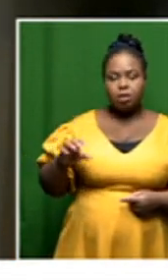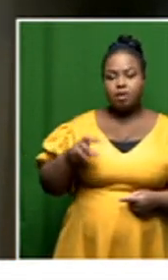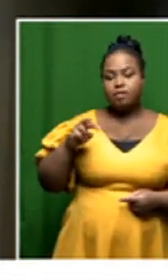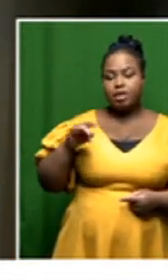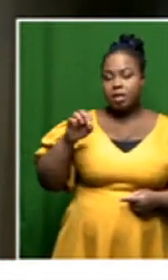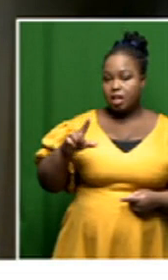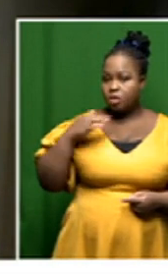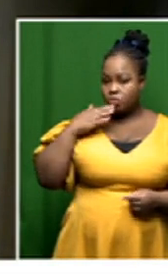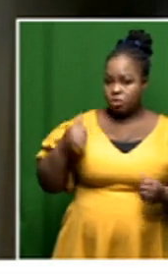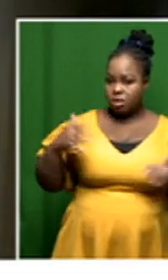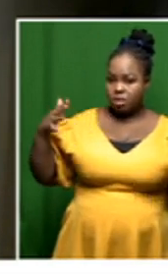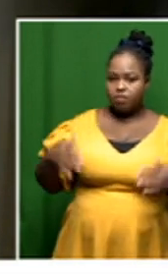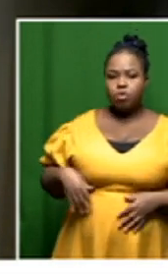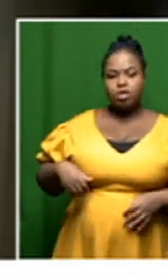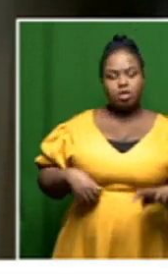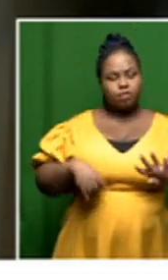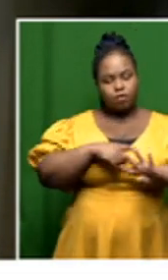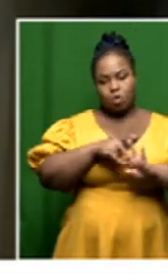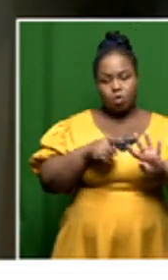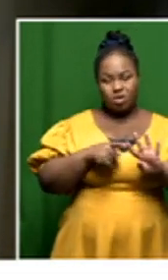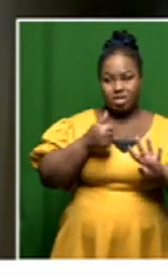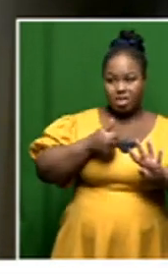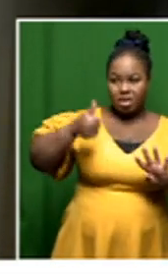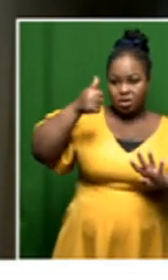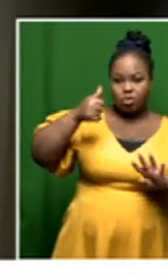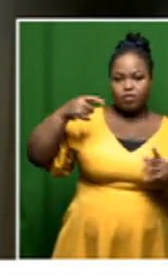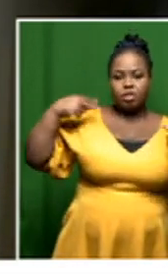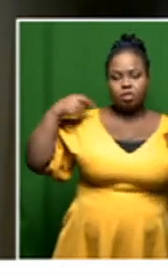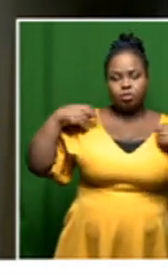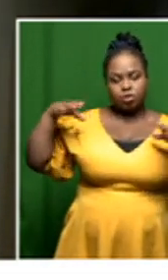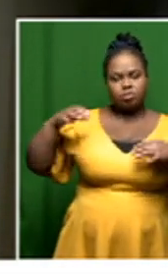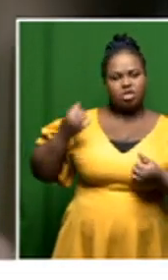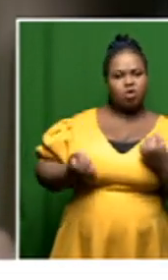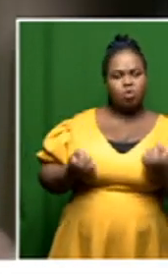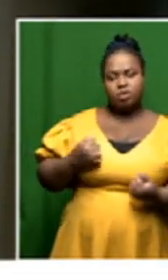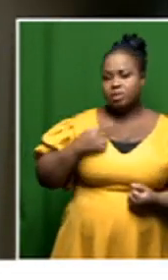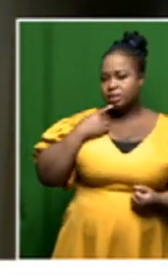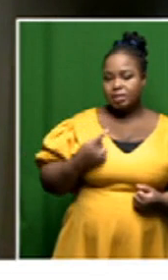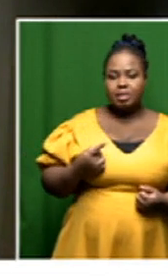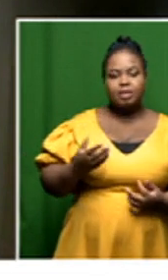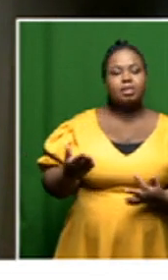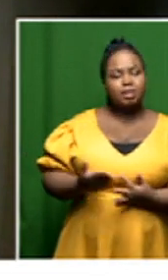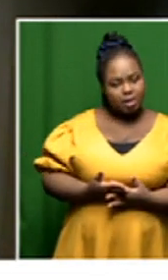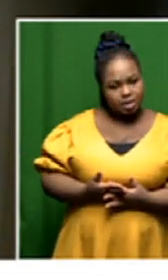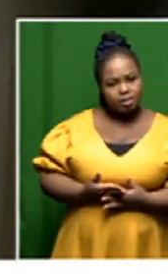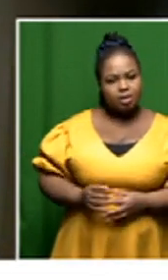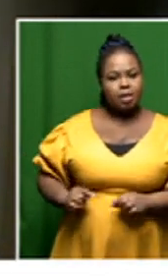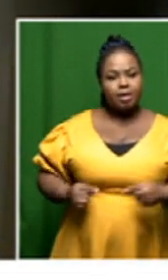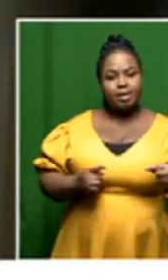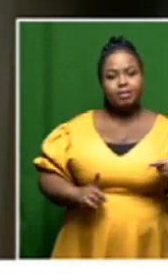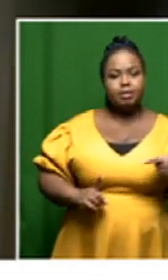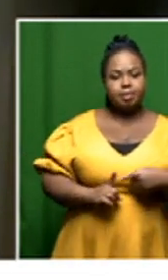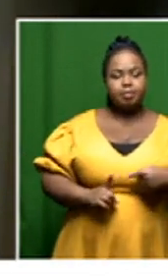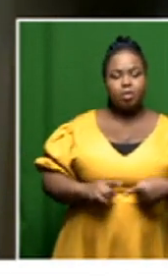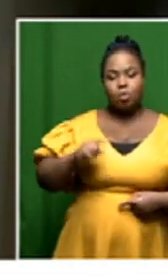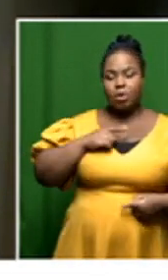instigator in credo he was the head of the security branch and the court had found that there was a case made against him